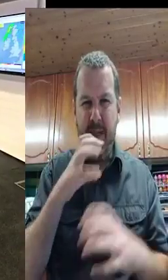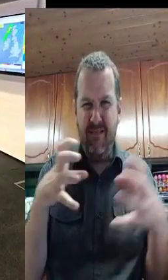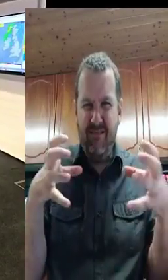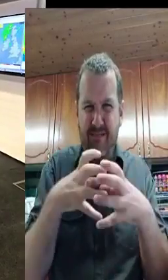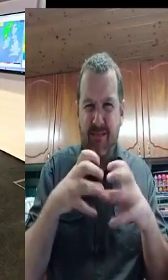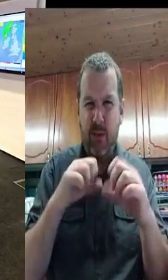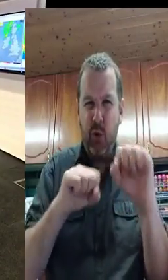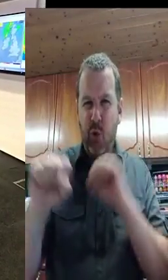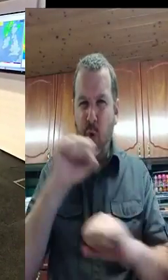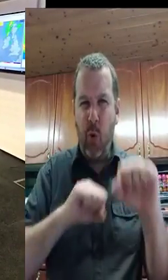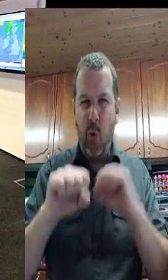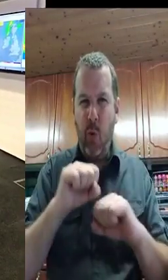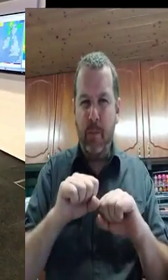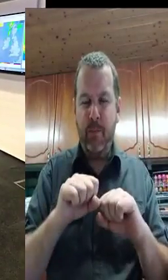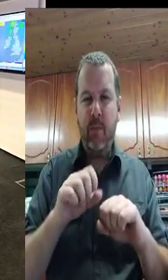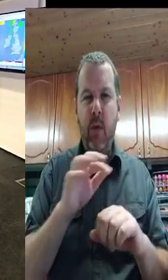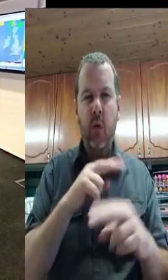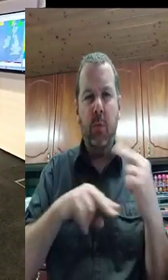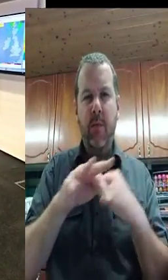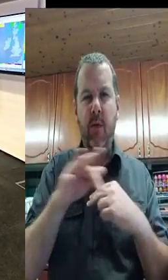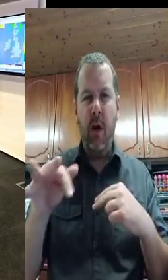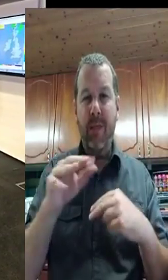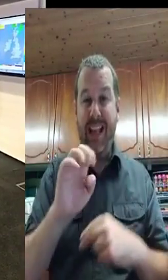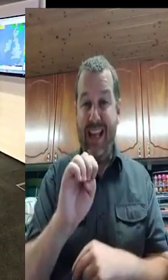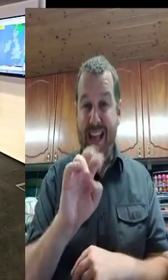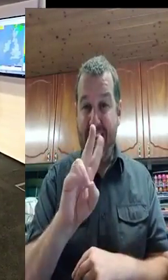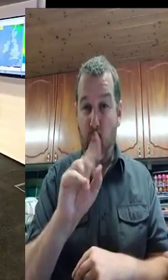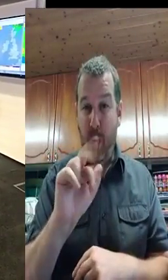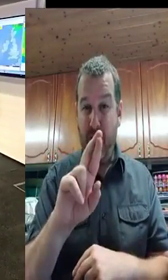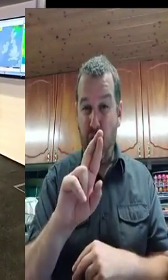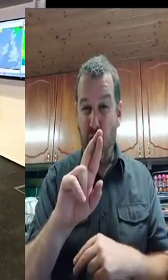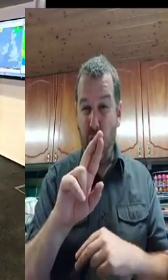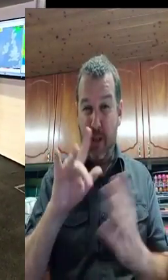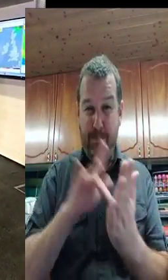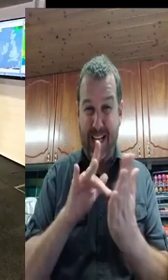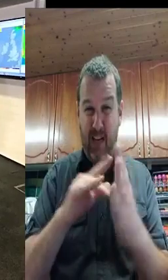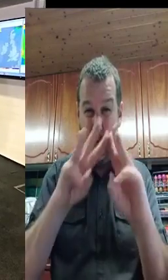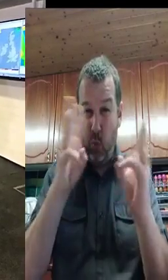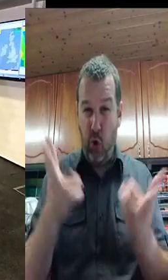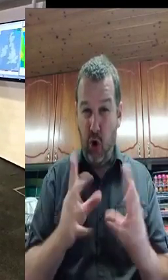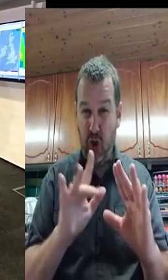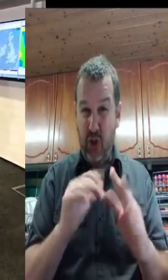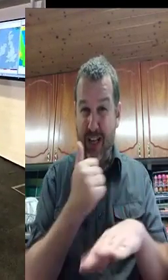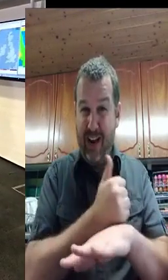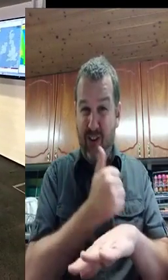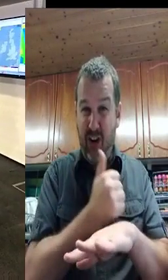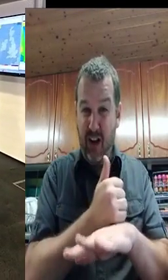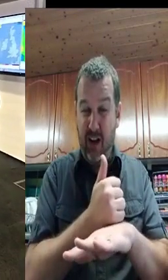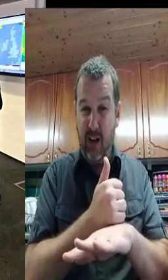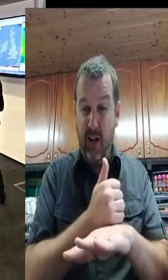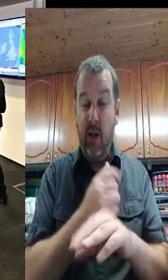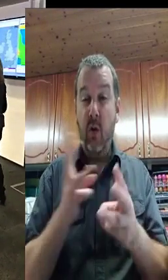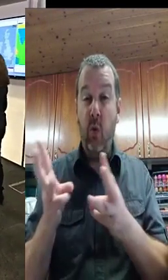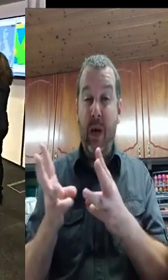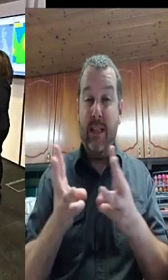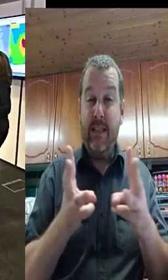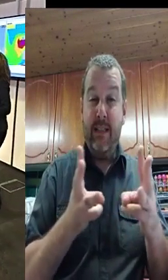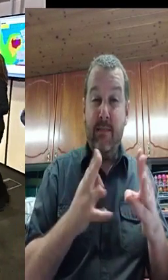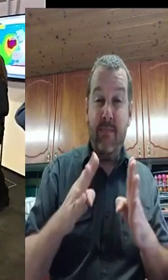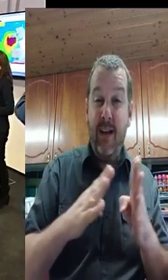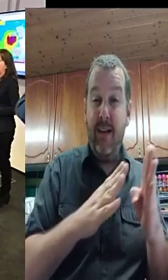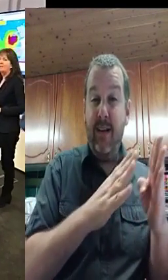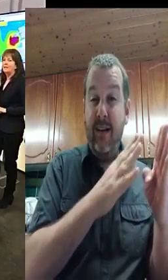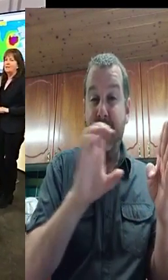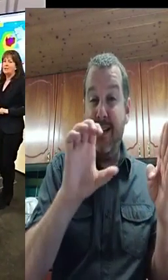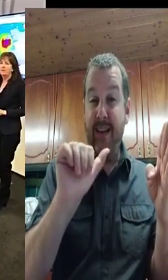come just slightly westwards, but it's taken a direct track northwards. So, I would like to show you two charts here,